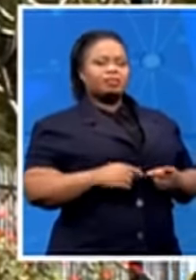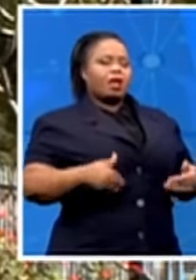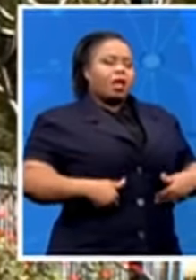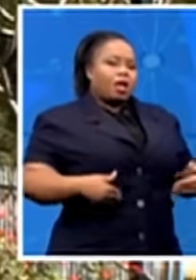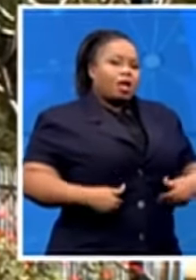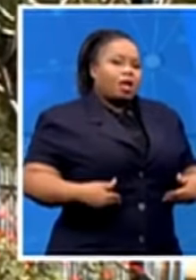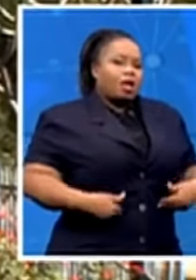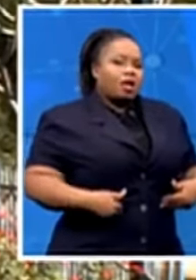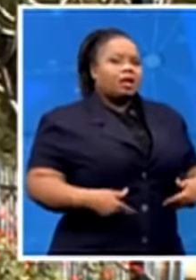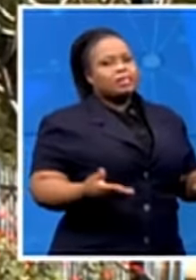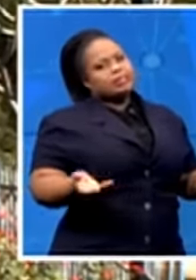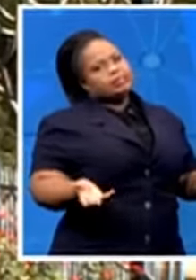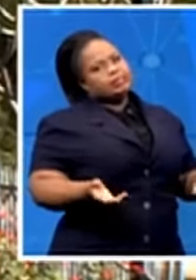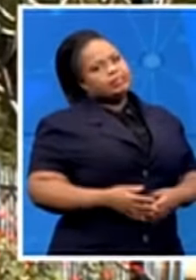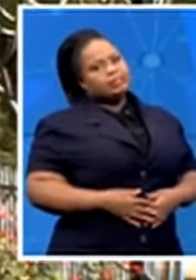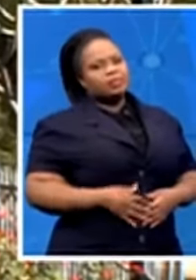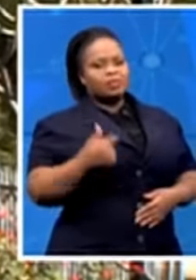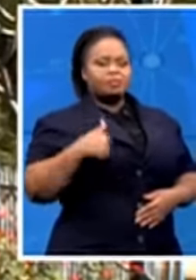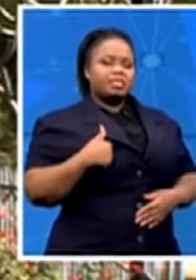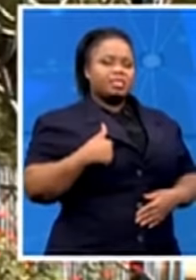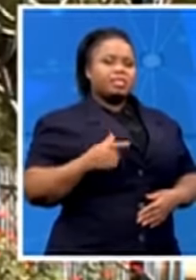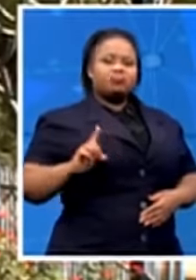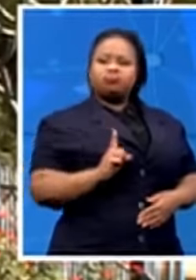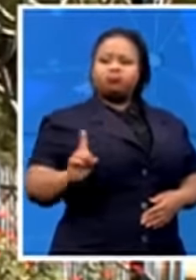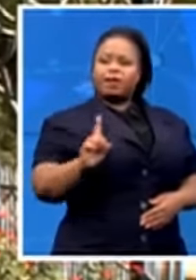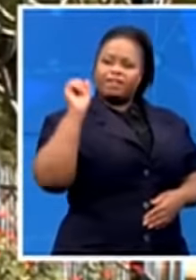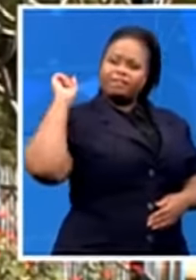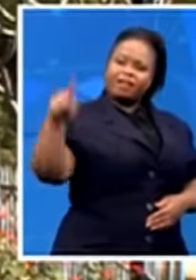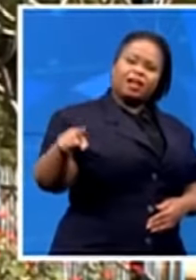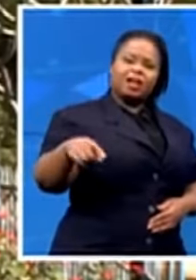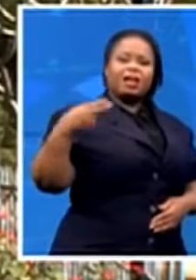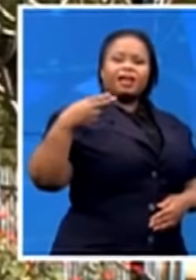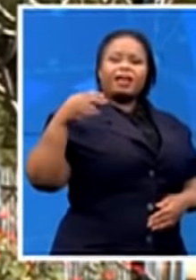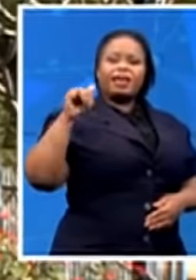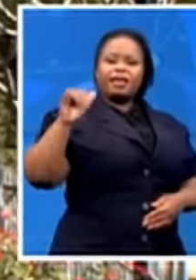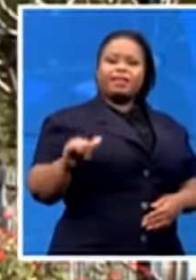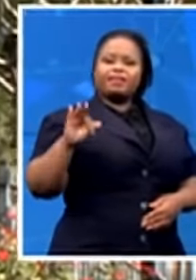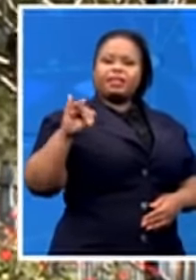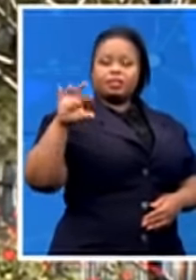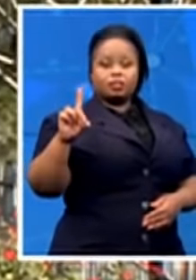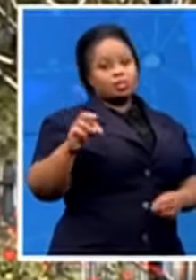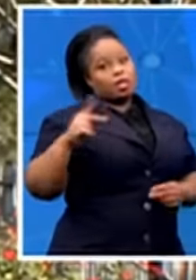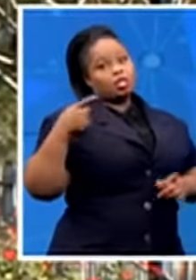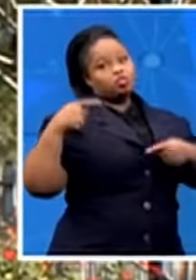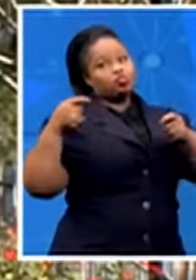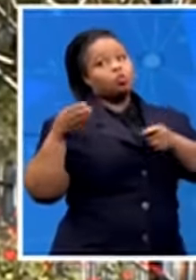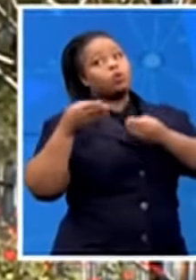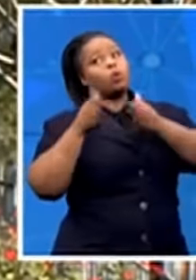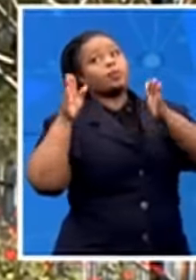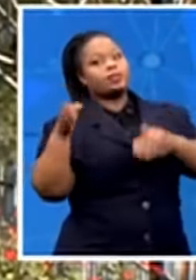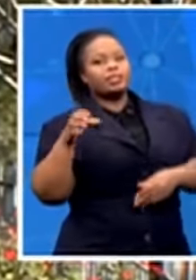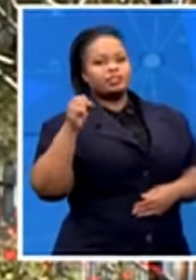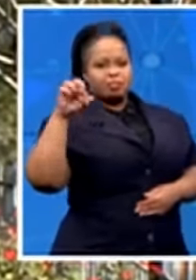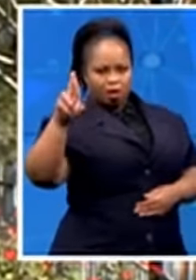was going as far as Hayfield, only the most of the shops there, like a spa, it was closed.